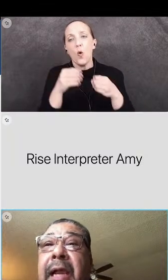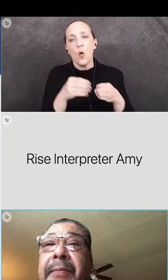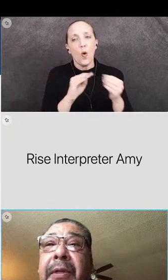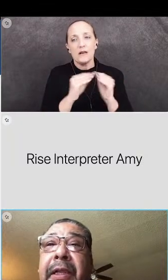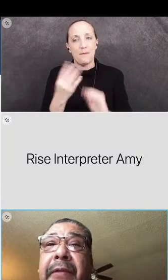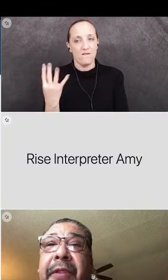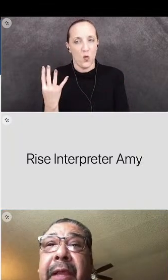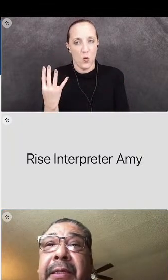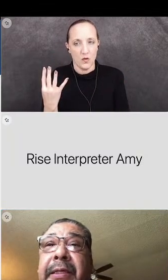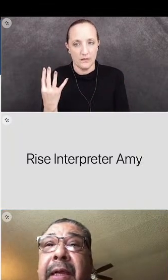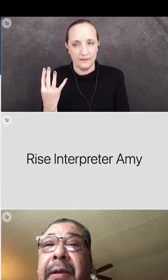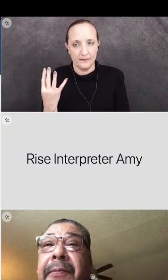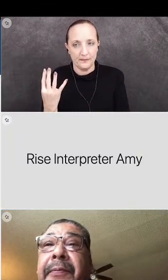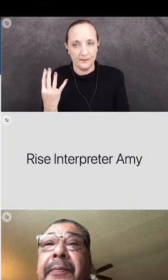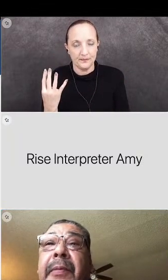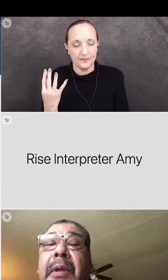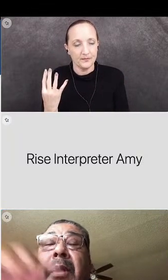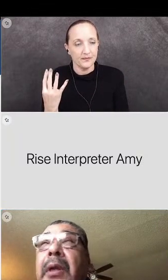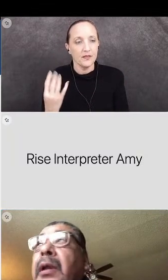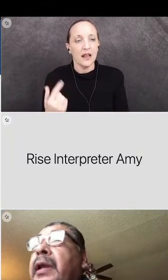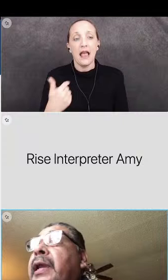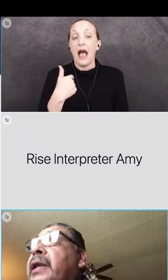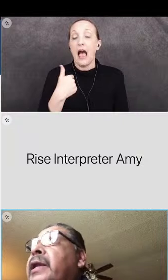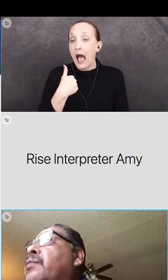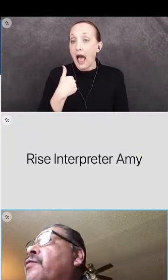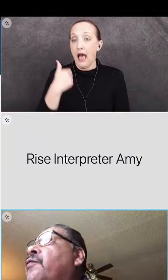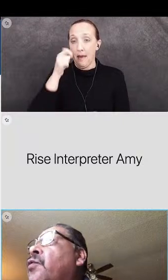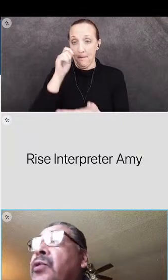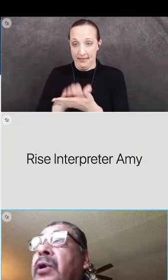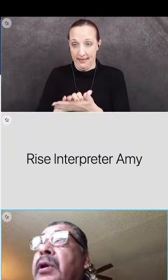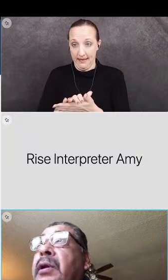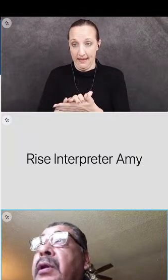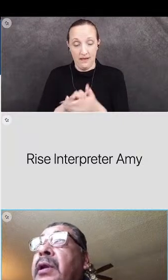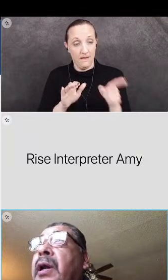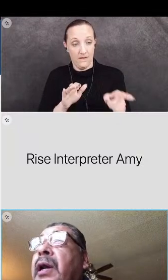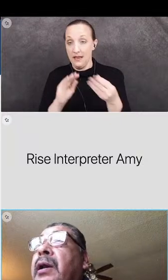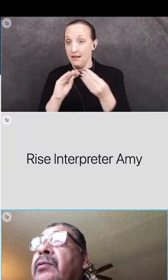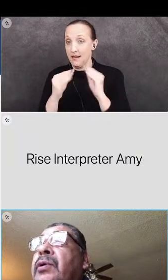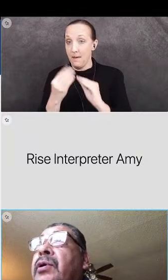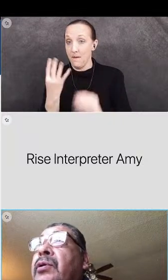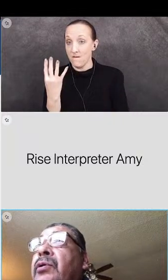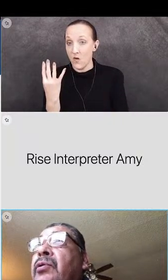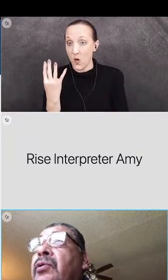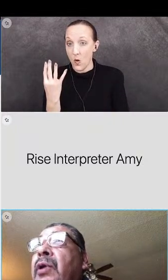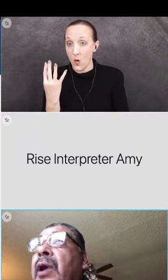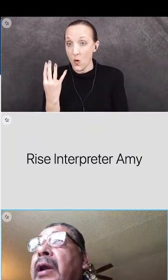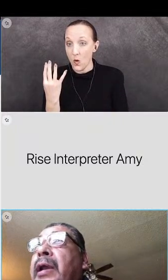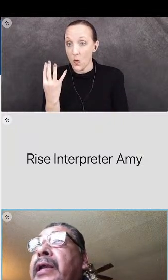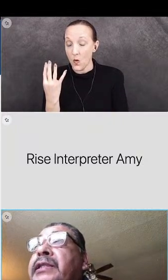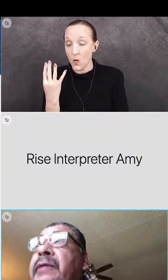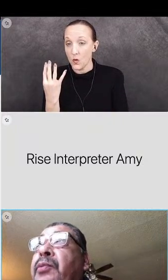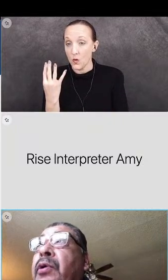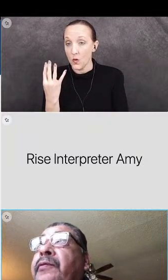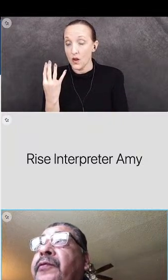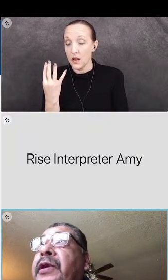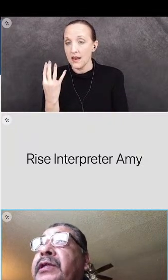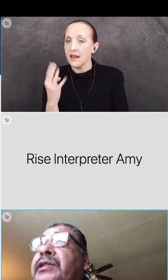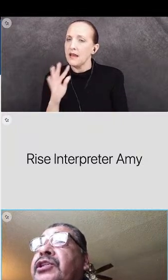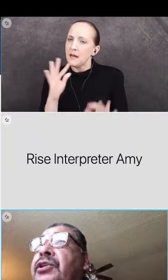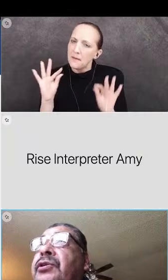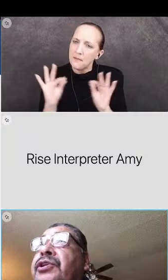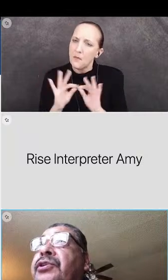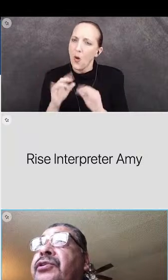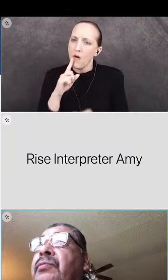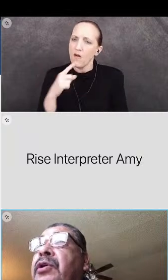Because I believe that in number four, it's important